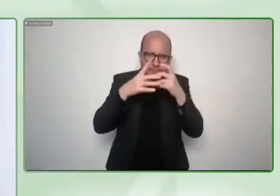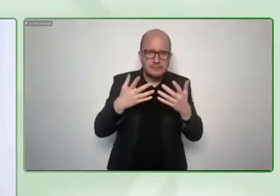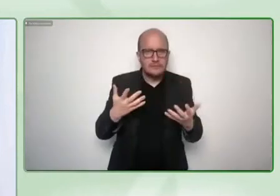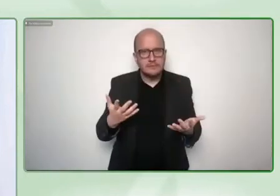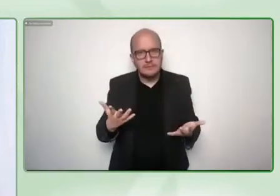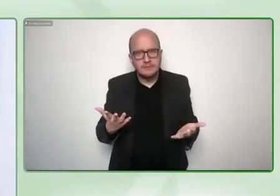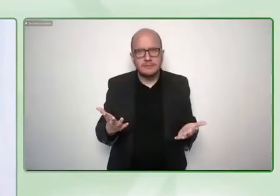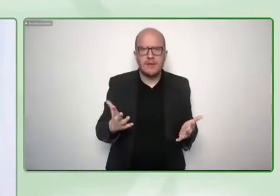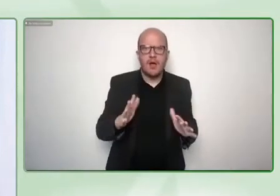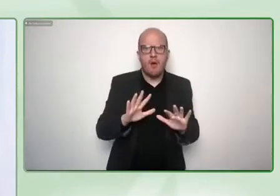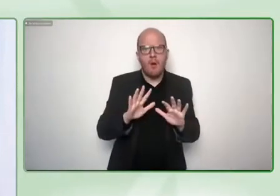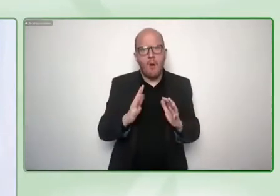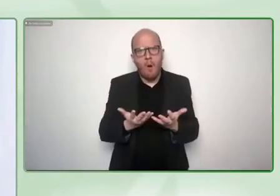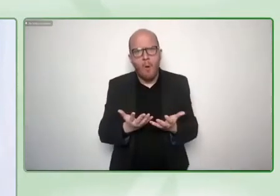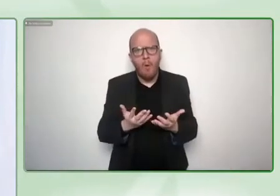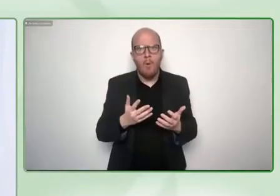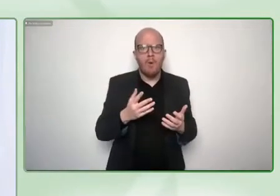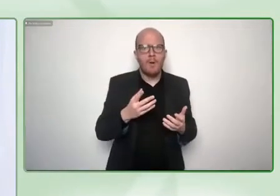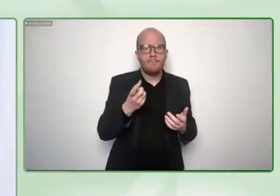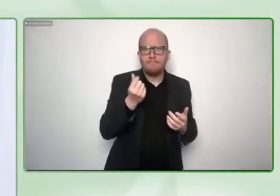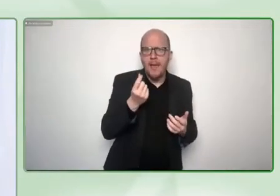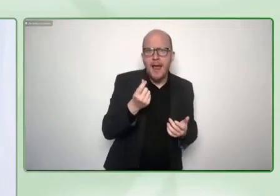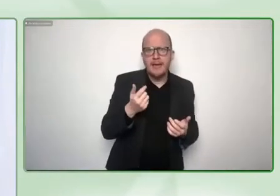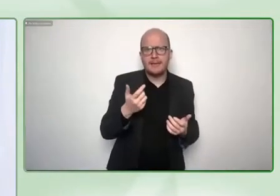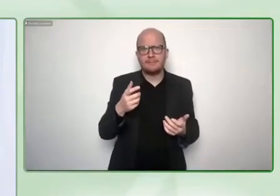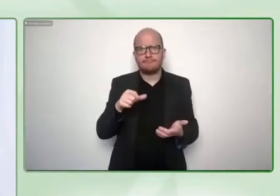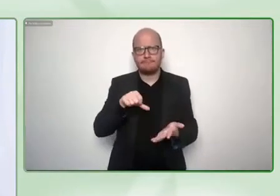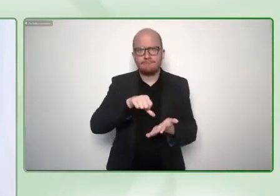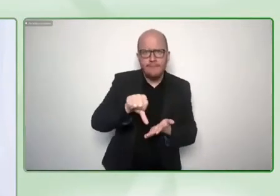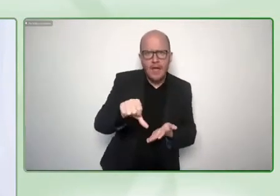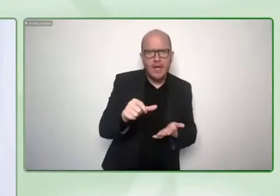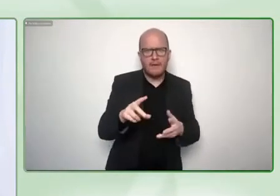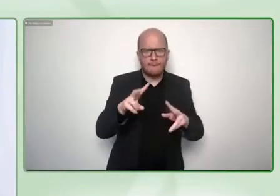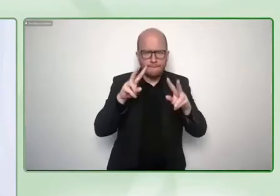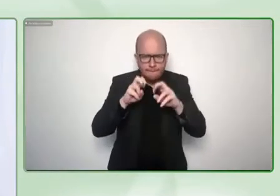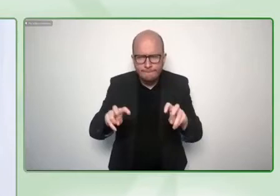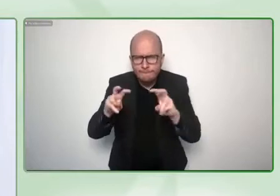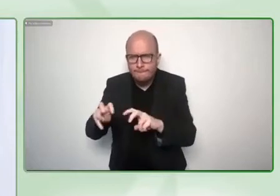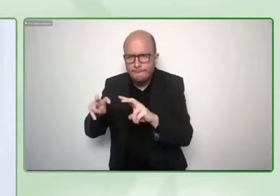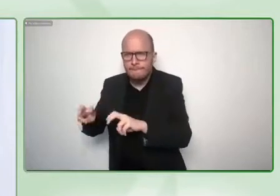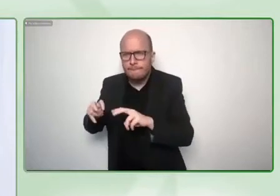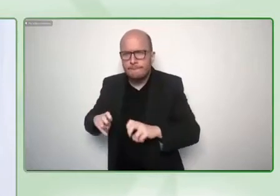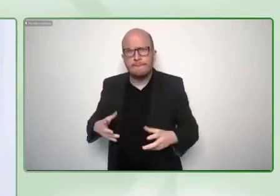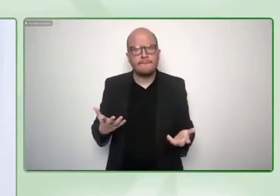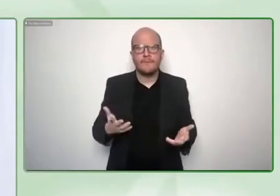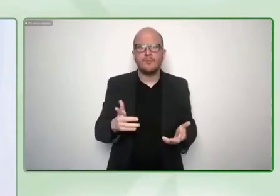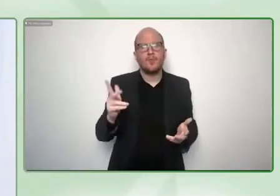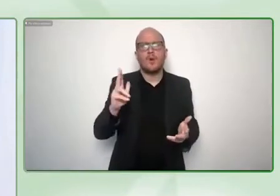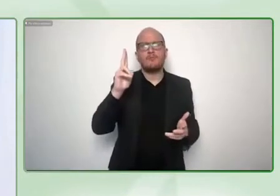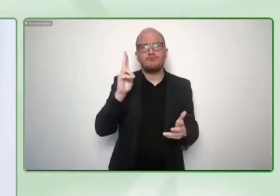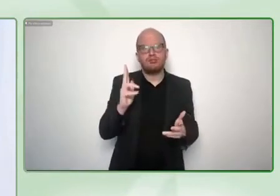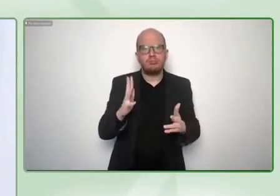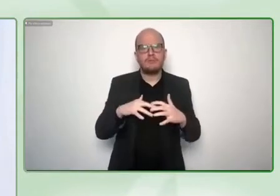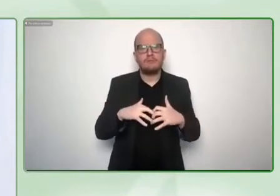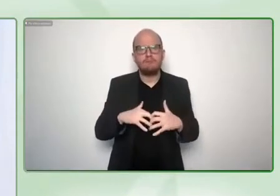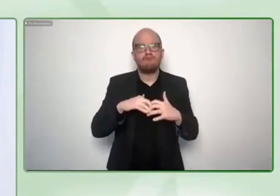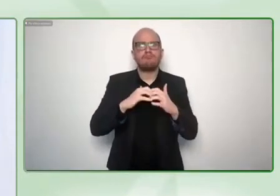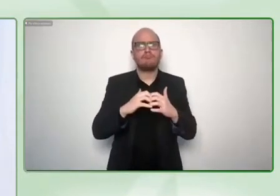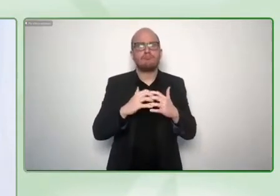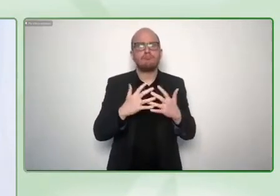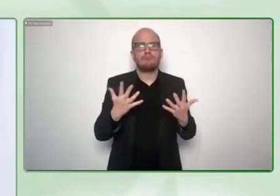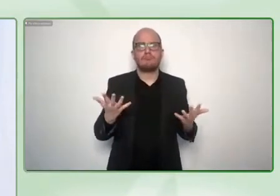Valley money or whatever it takes or what is called for these unicorns and these other great innovations.